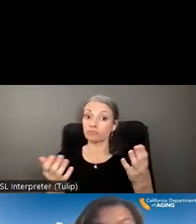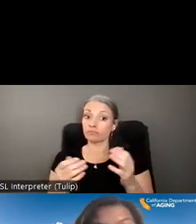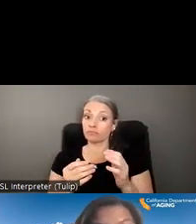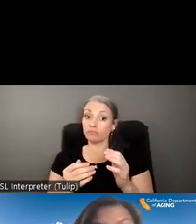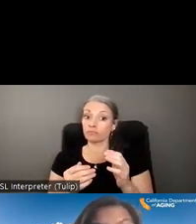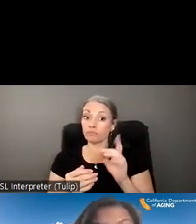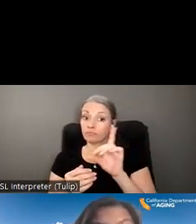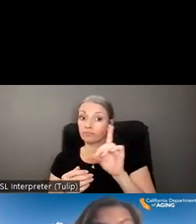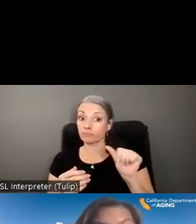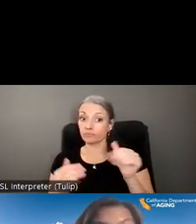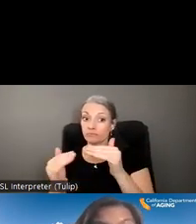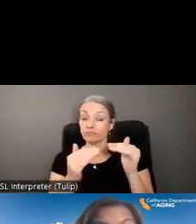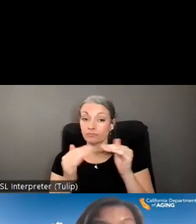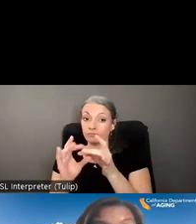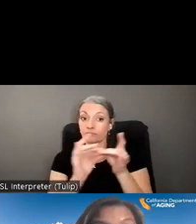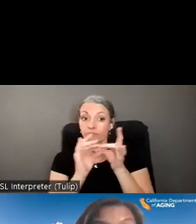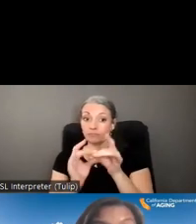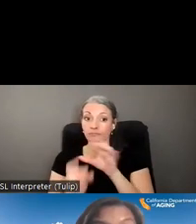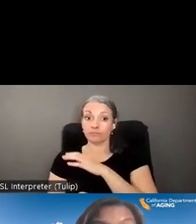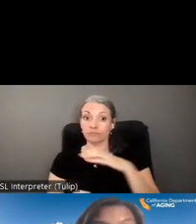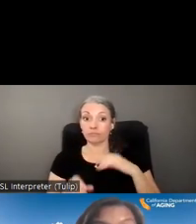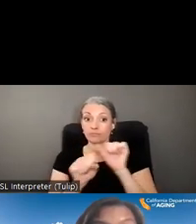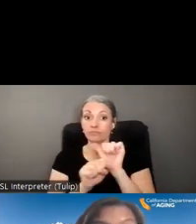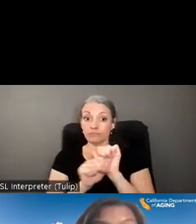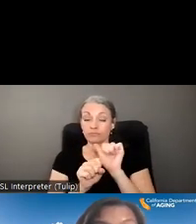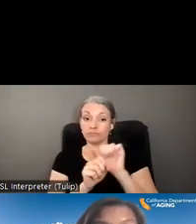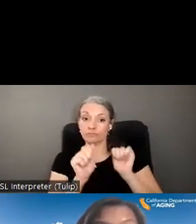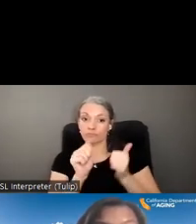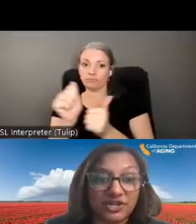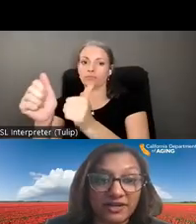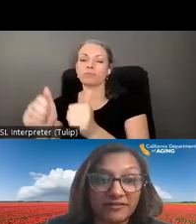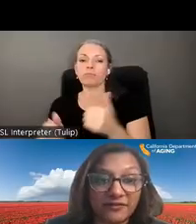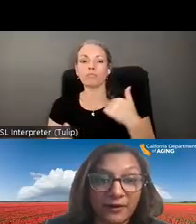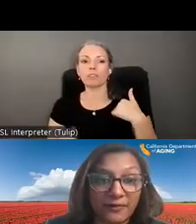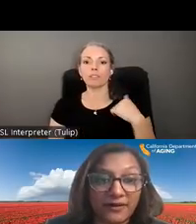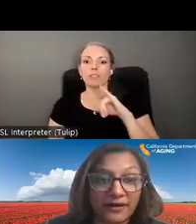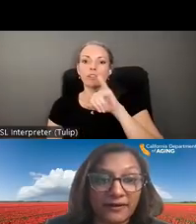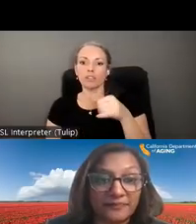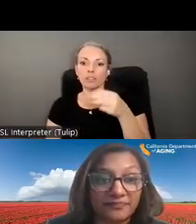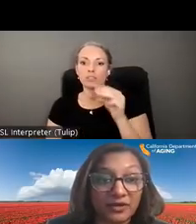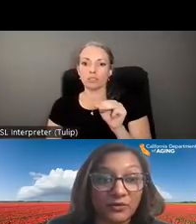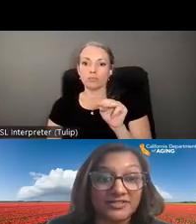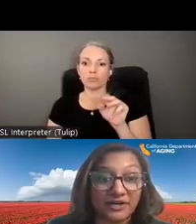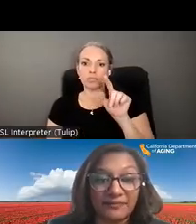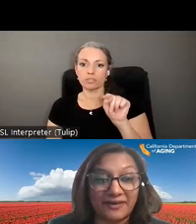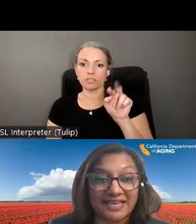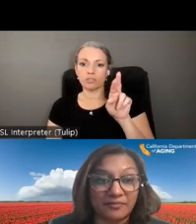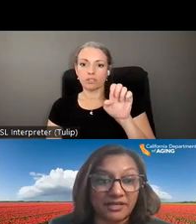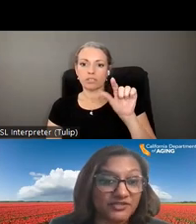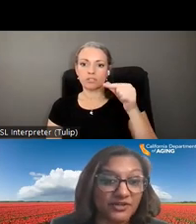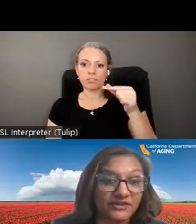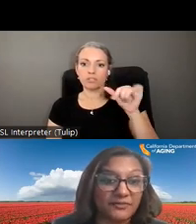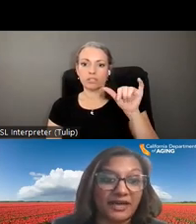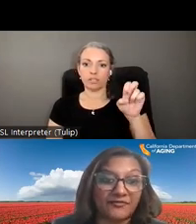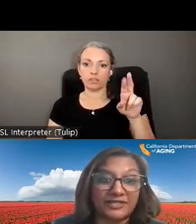disability justice coordinating council work group updates and we have jim trujari from um who is our aps